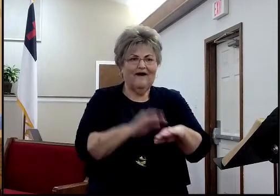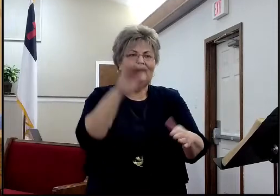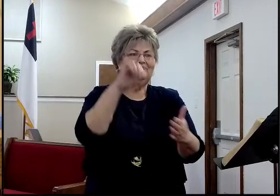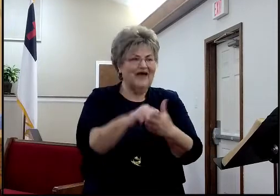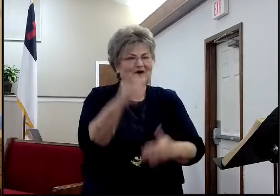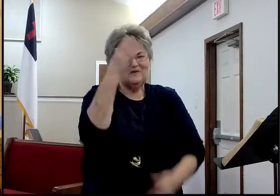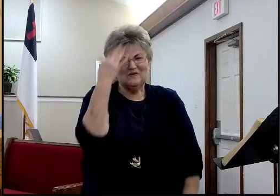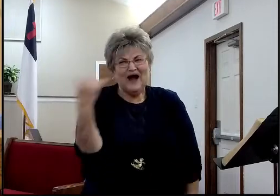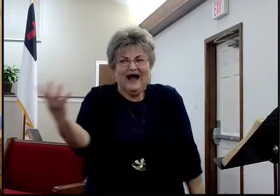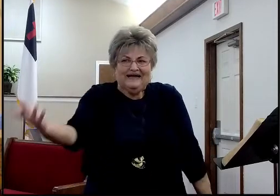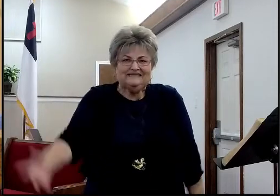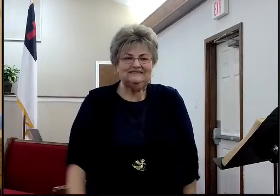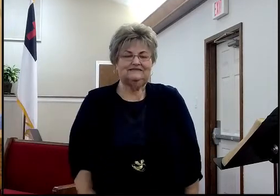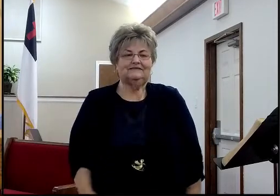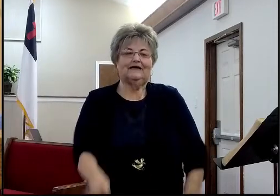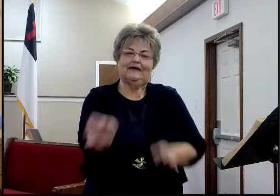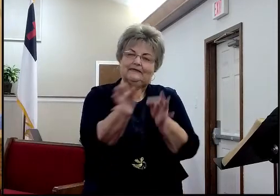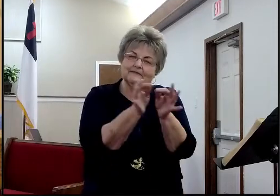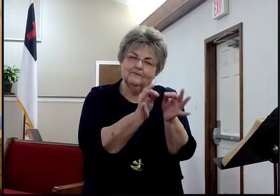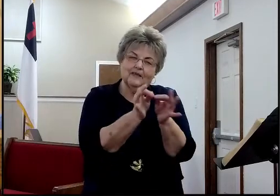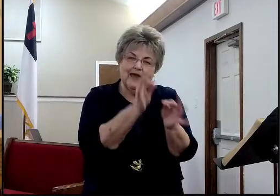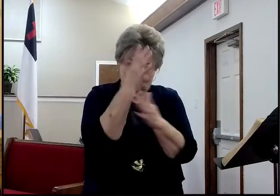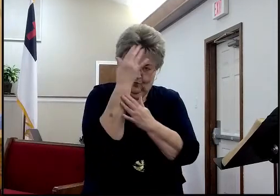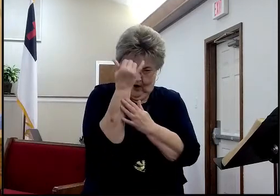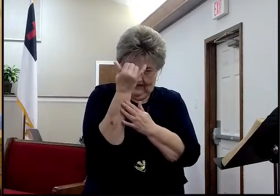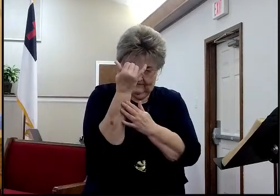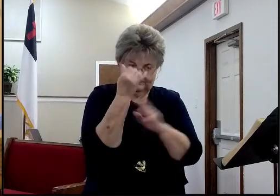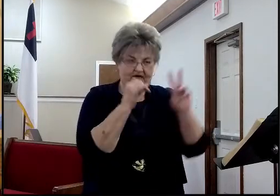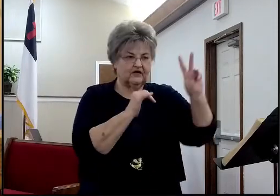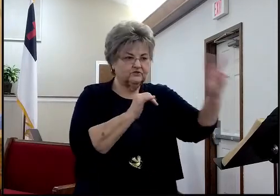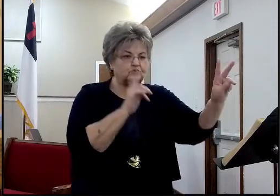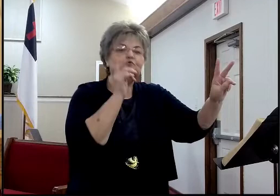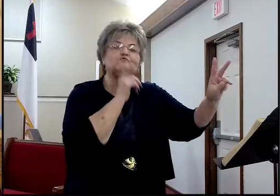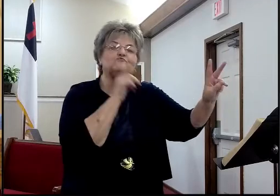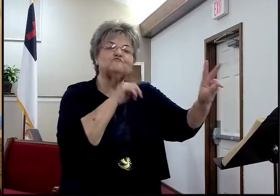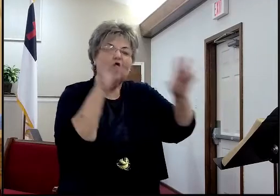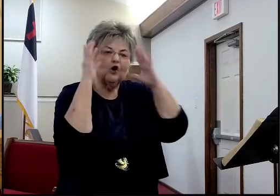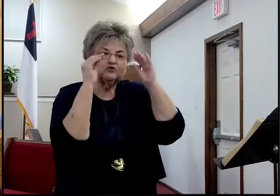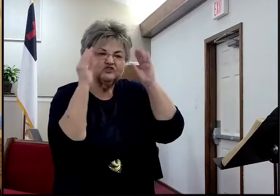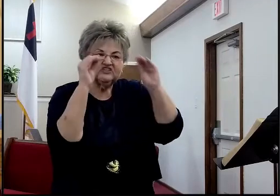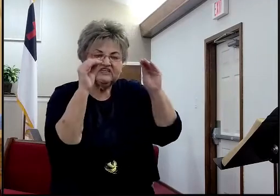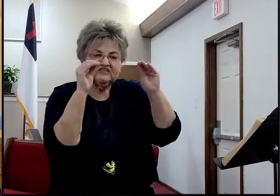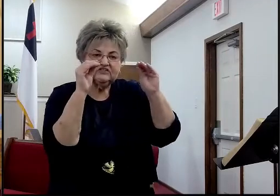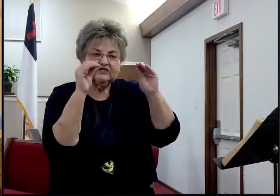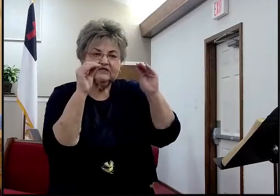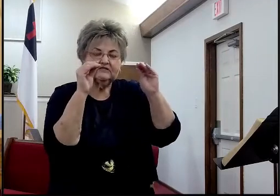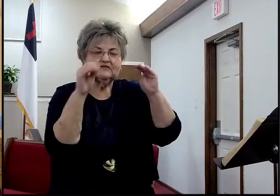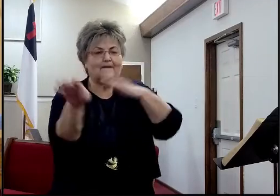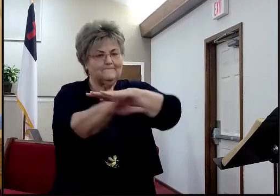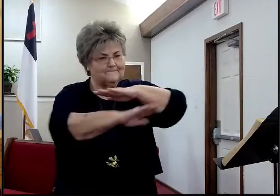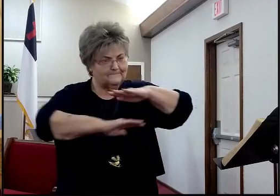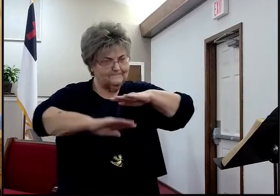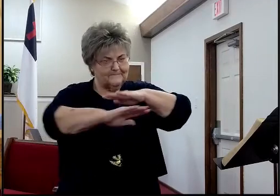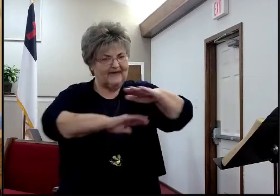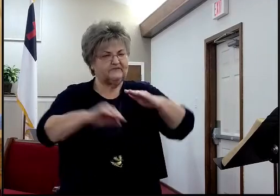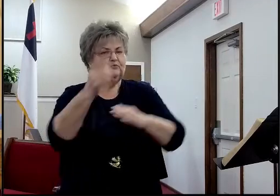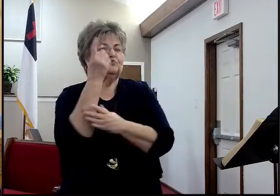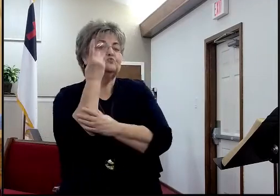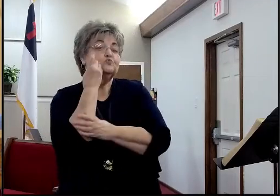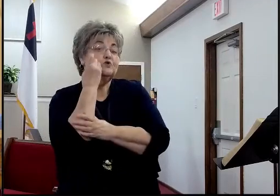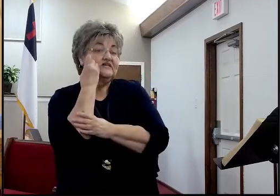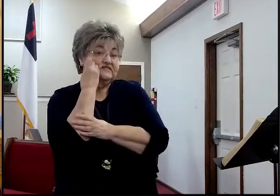well, let me, let me explain, to you something, two false teachings, are based, great false teachings, that we've seen, recently,